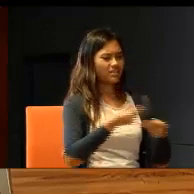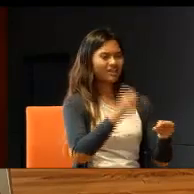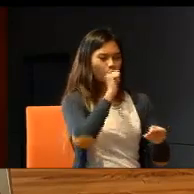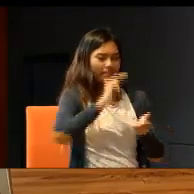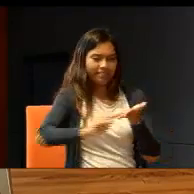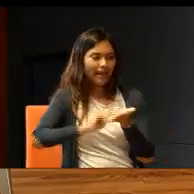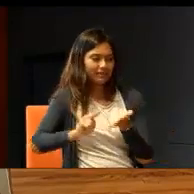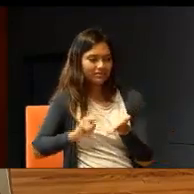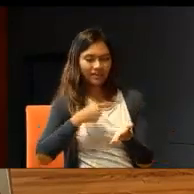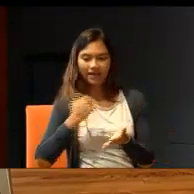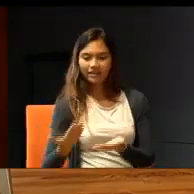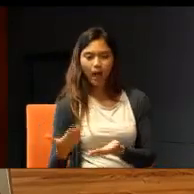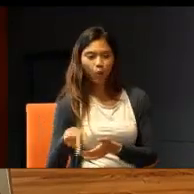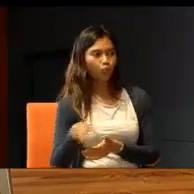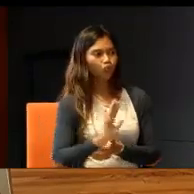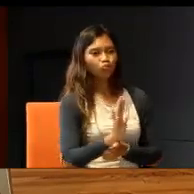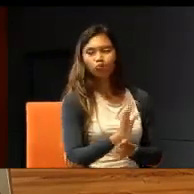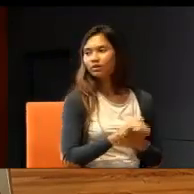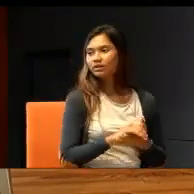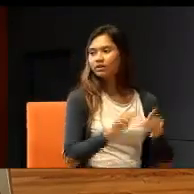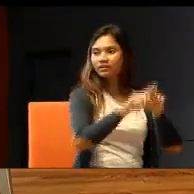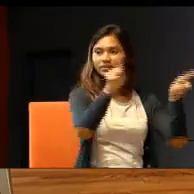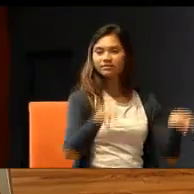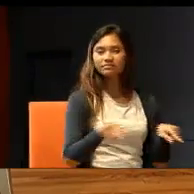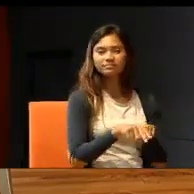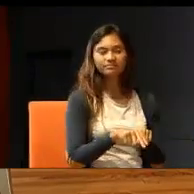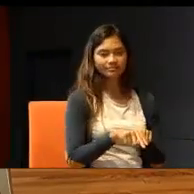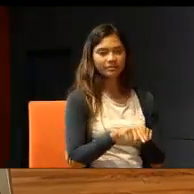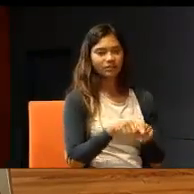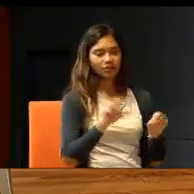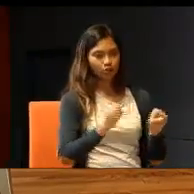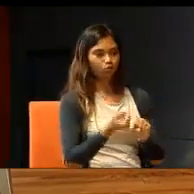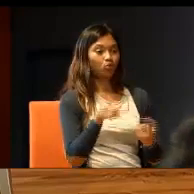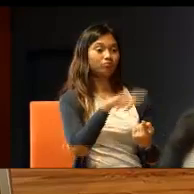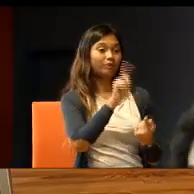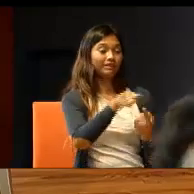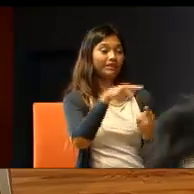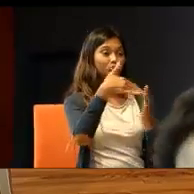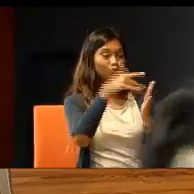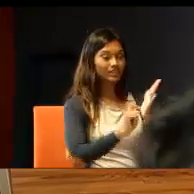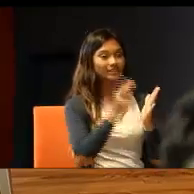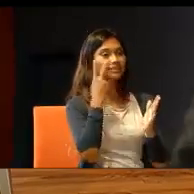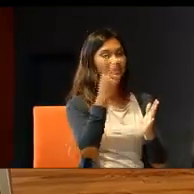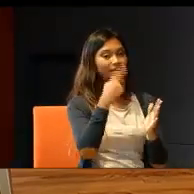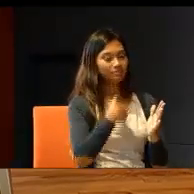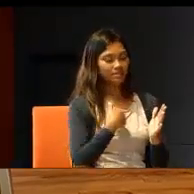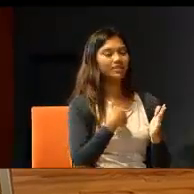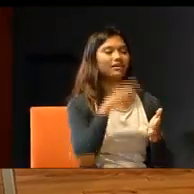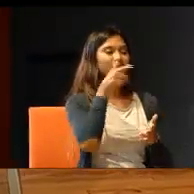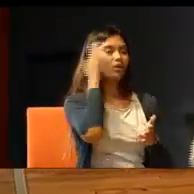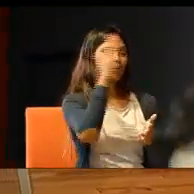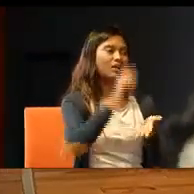A writing tablet, and with a pen. So when they see me, they would write, good morning.